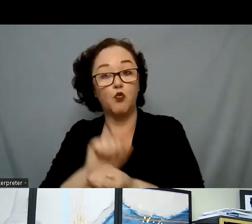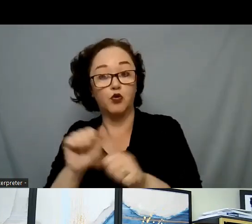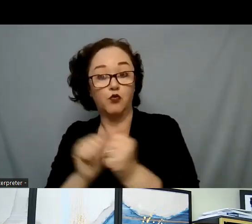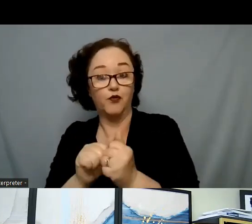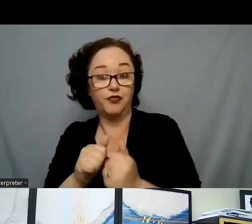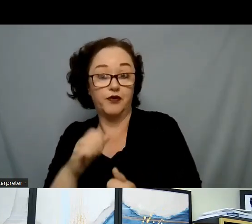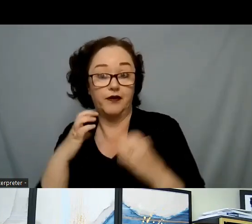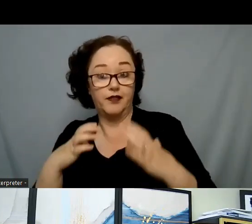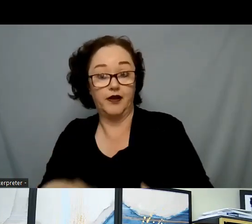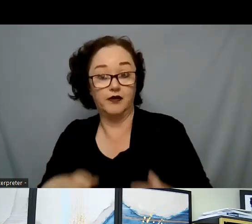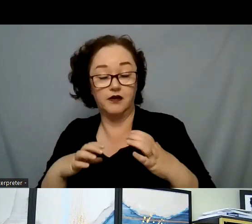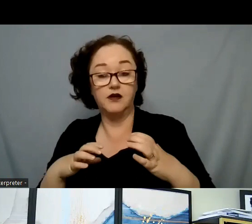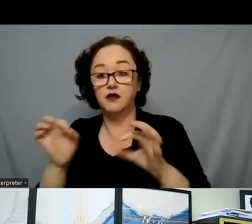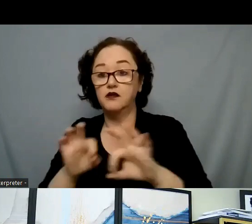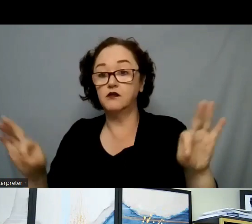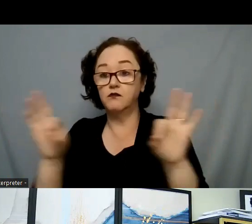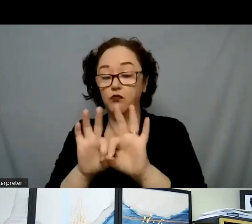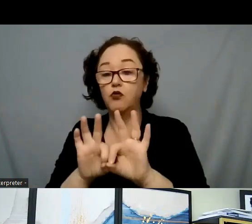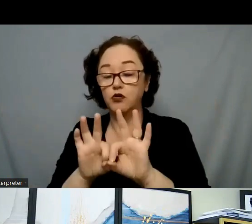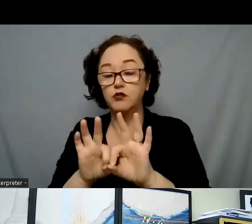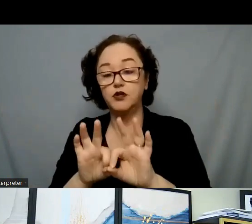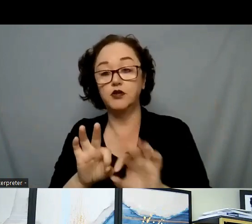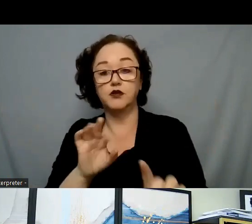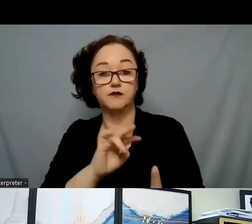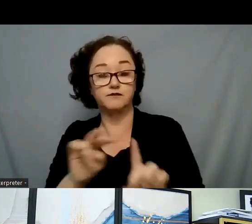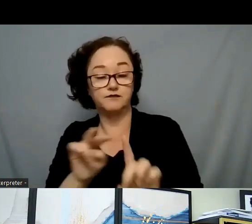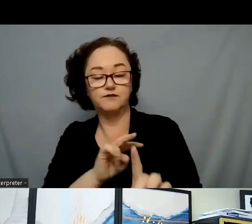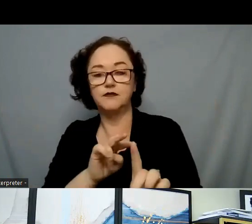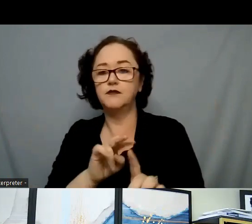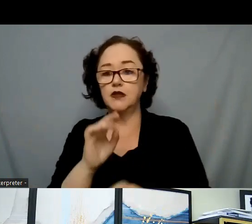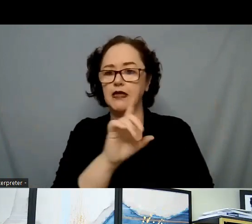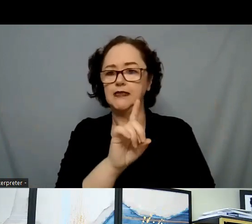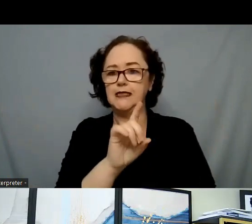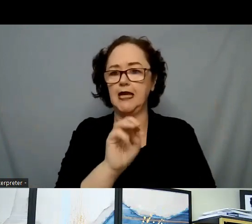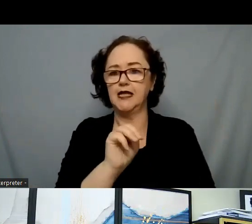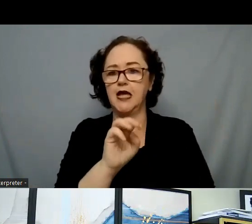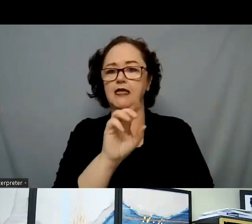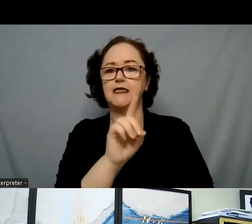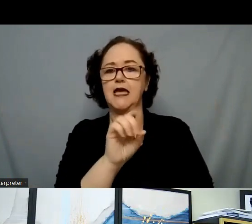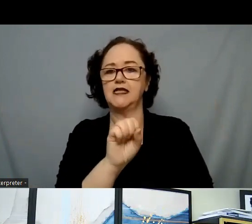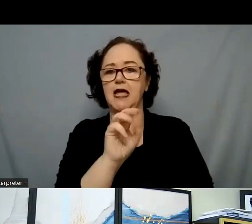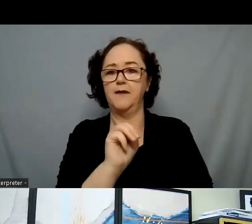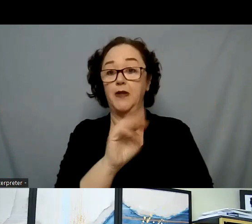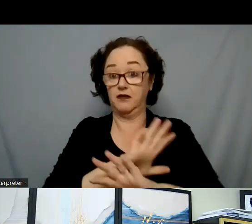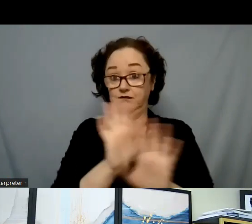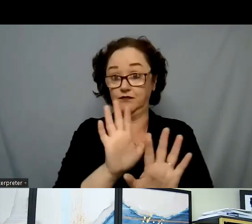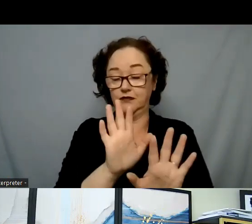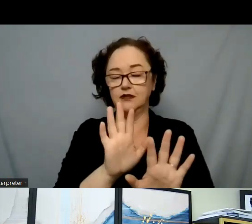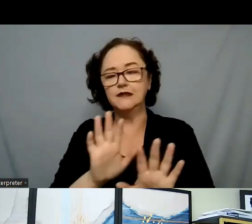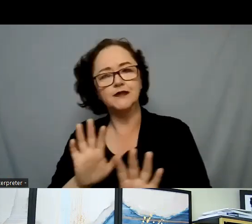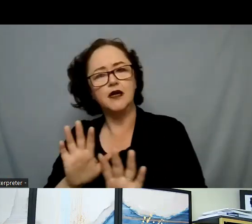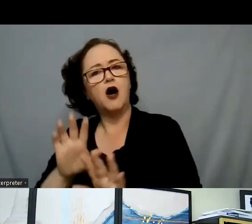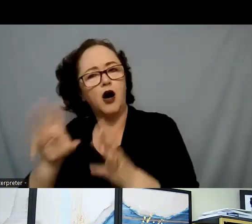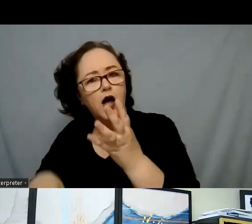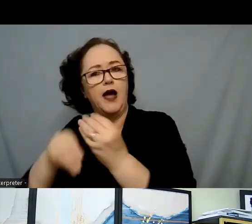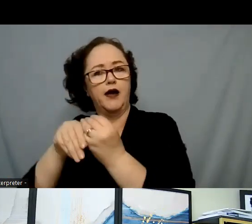look at not just the etiology when you're looking at the DSM, but you're also looking at the culture of the person that's seated before